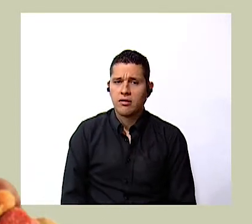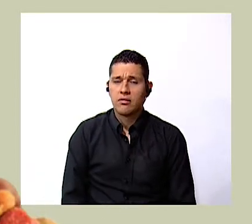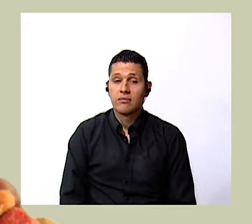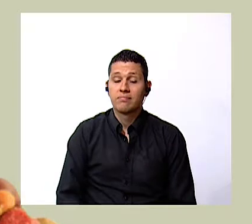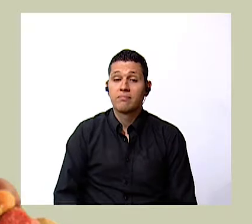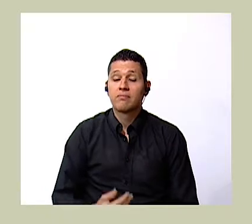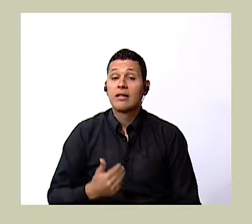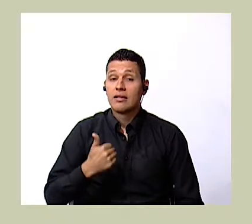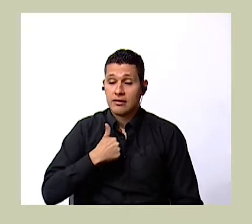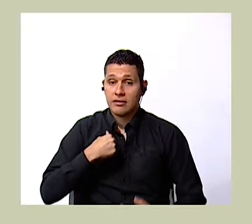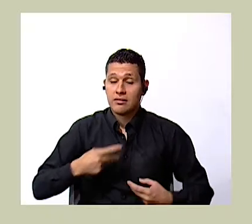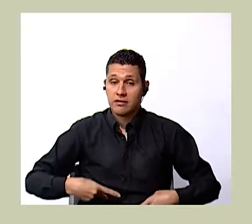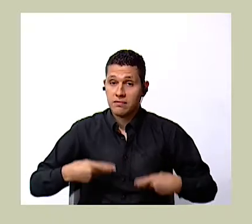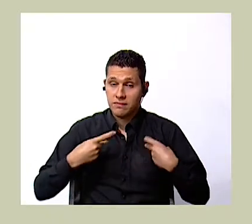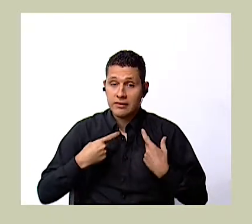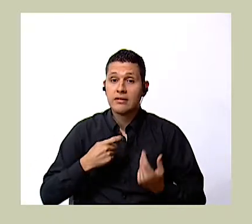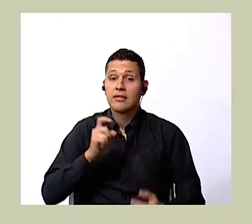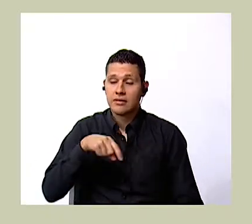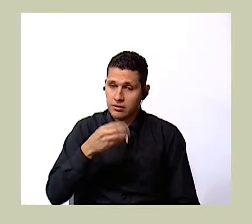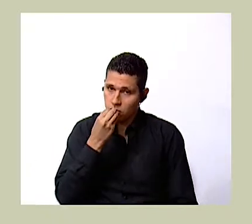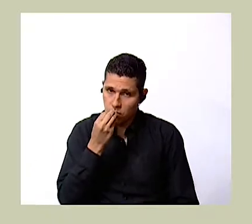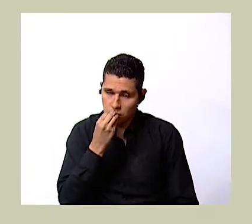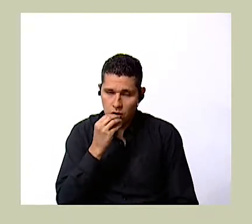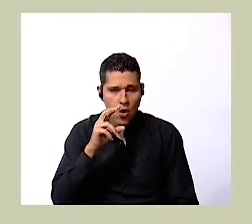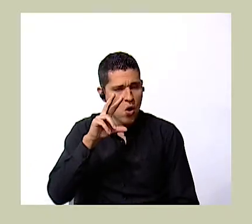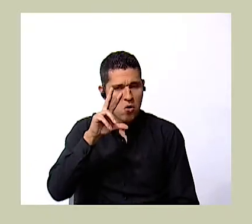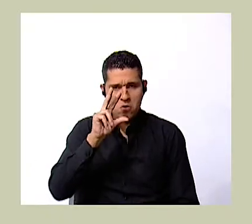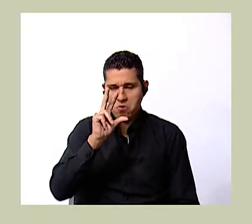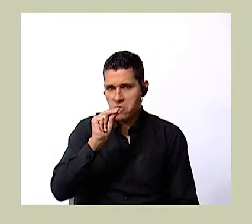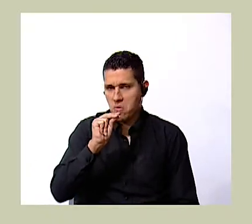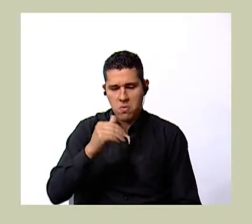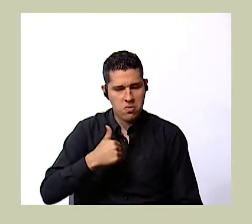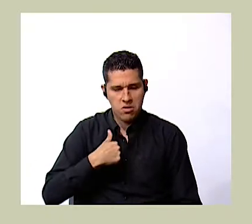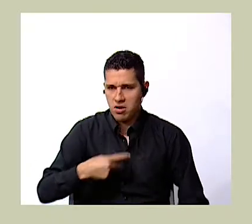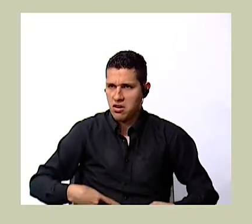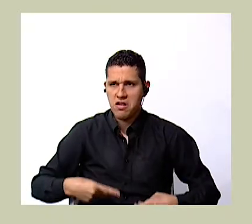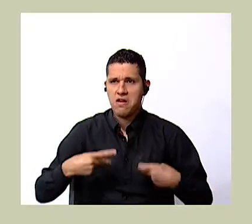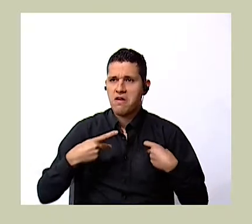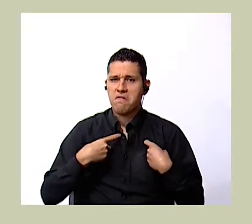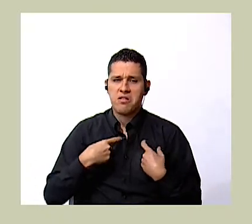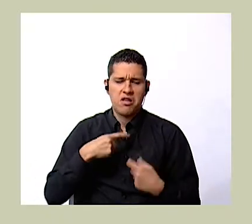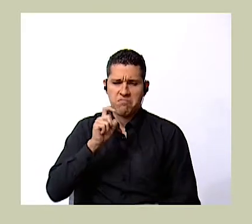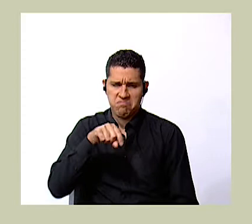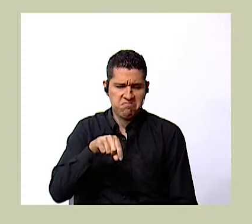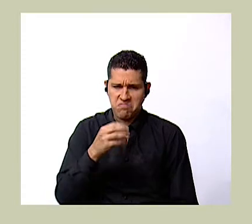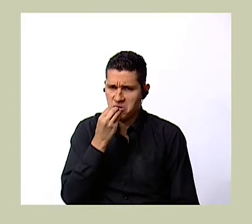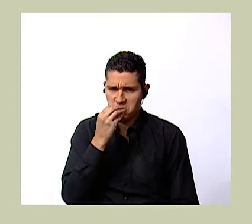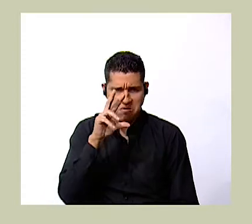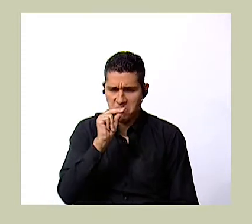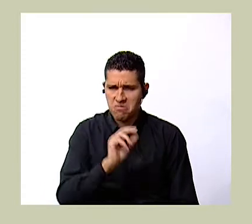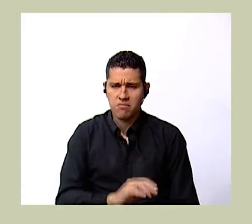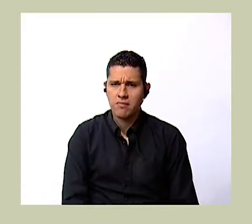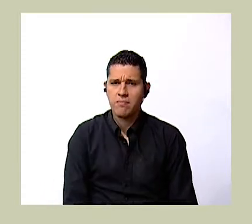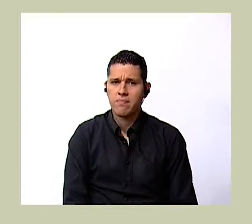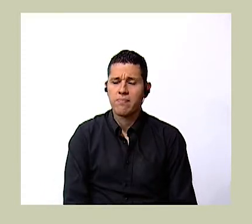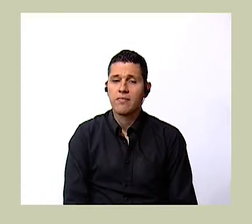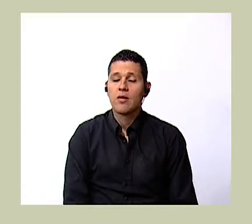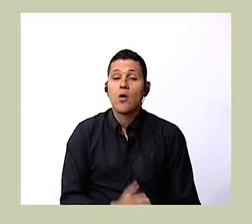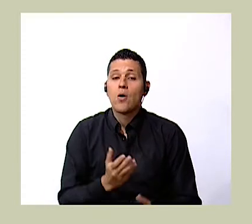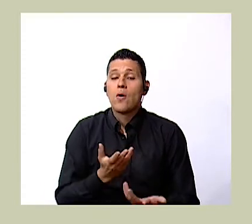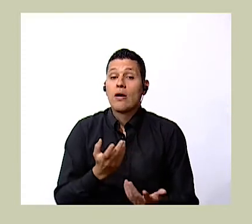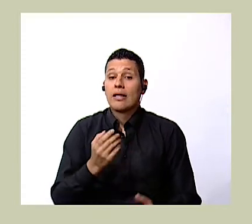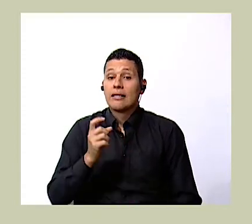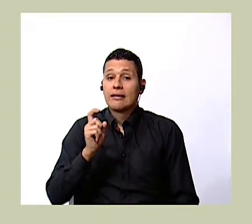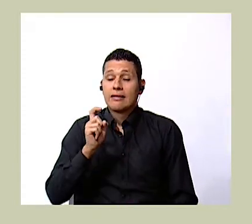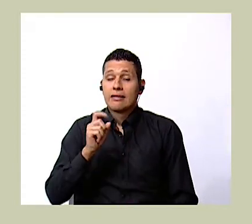non-living things do not need food living things need